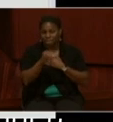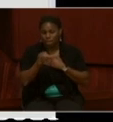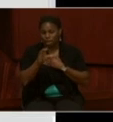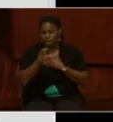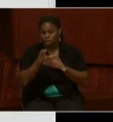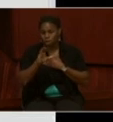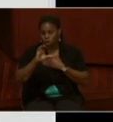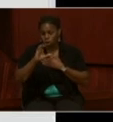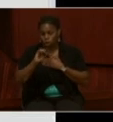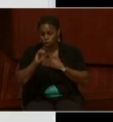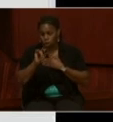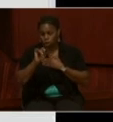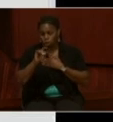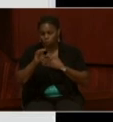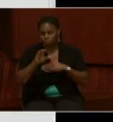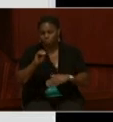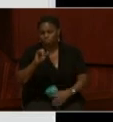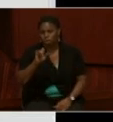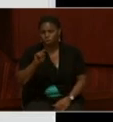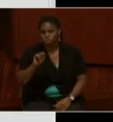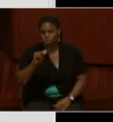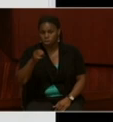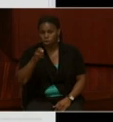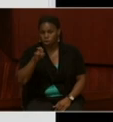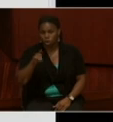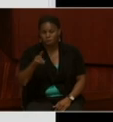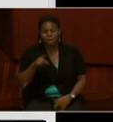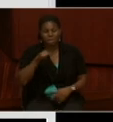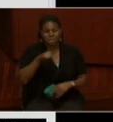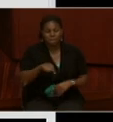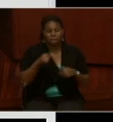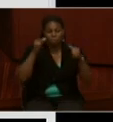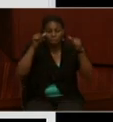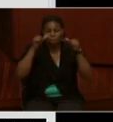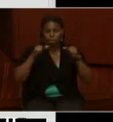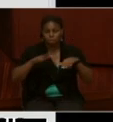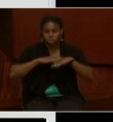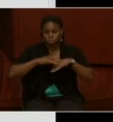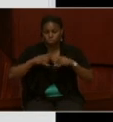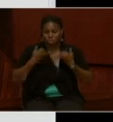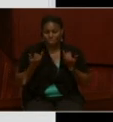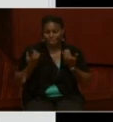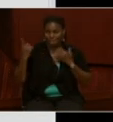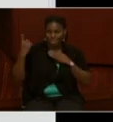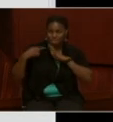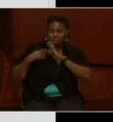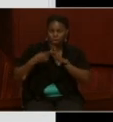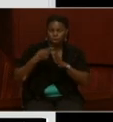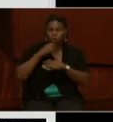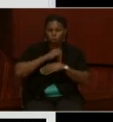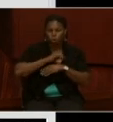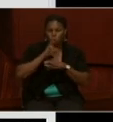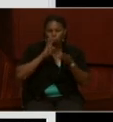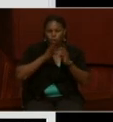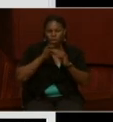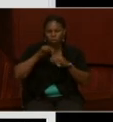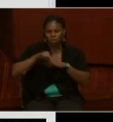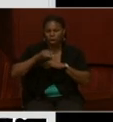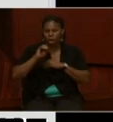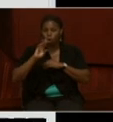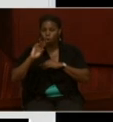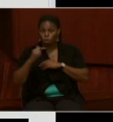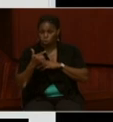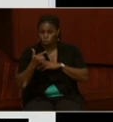so that they could take the images and post them online at this website that I'm showing you now called oldweather.org, where